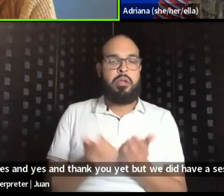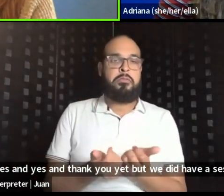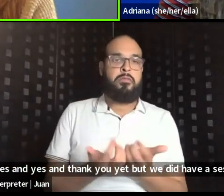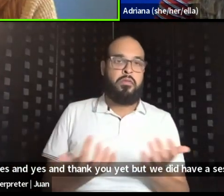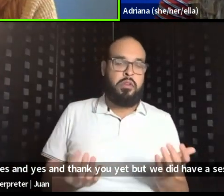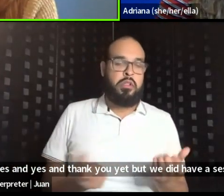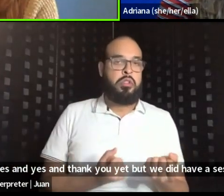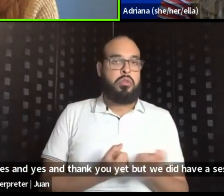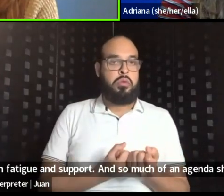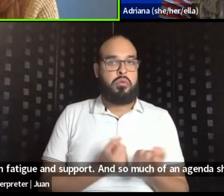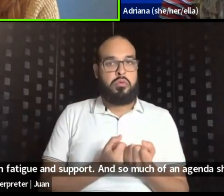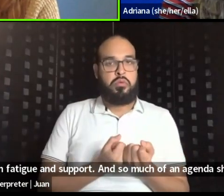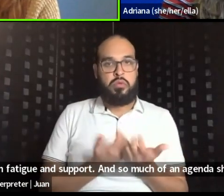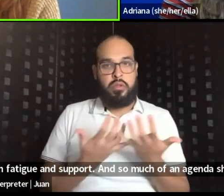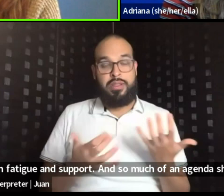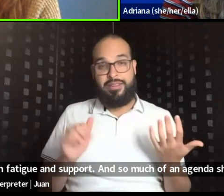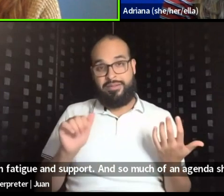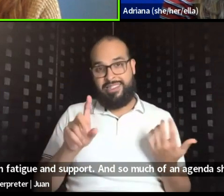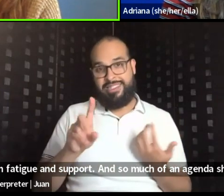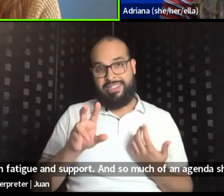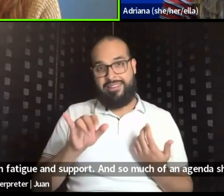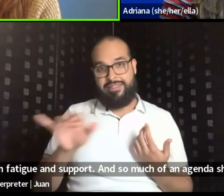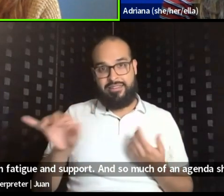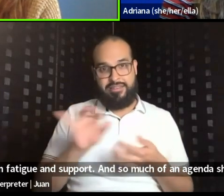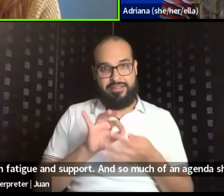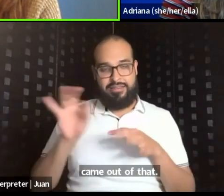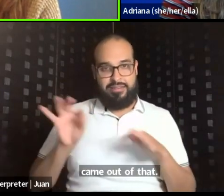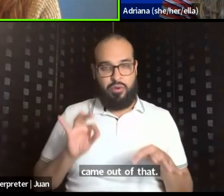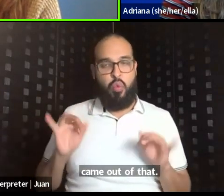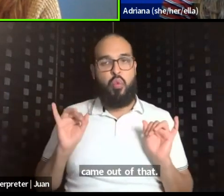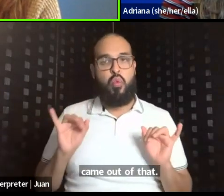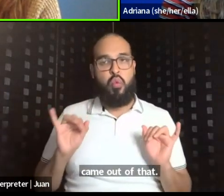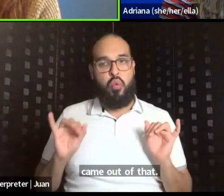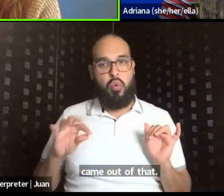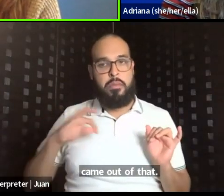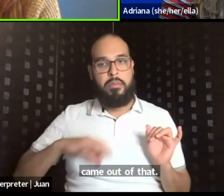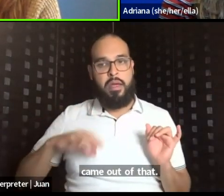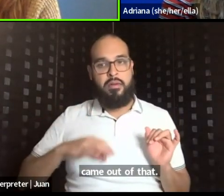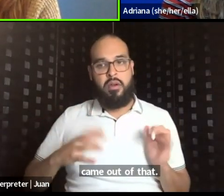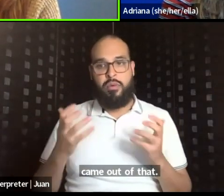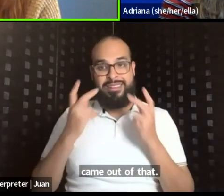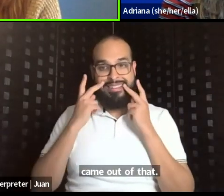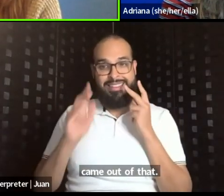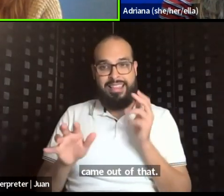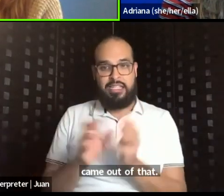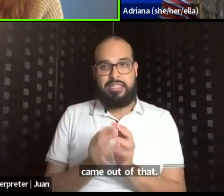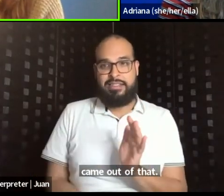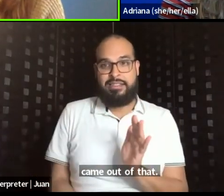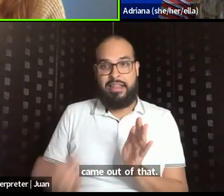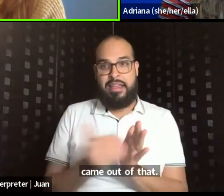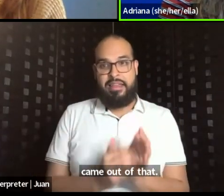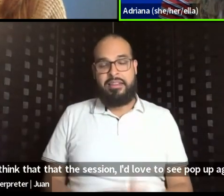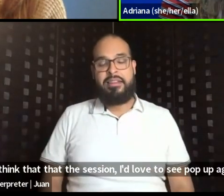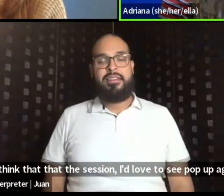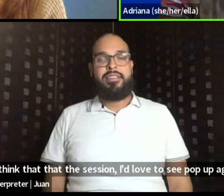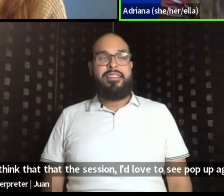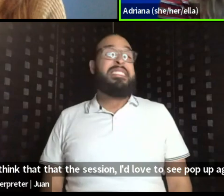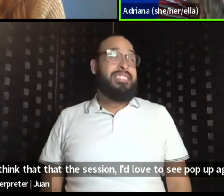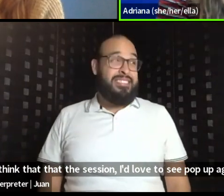Adriana shared came out of that. Um, I think that that's a session I'd love to see pop up again. I know